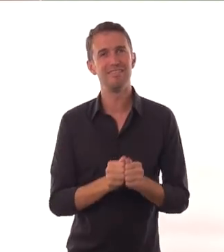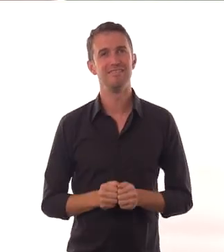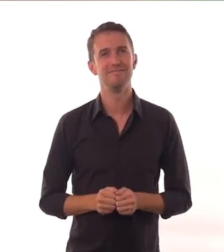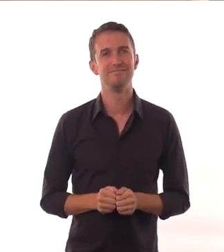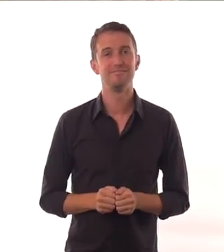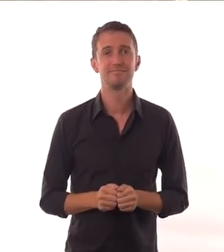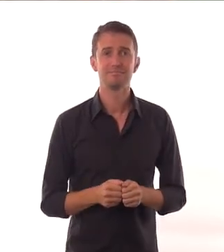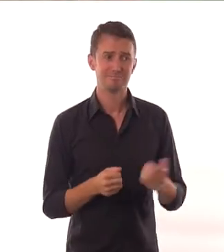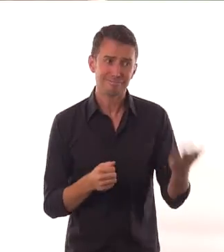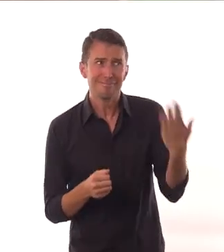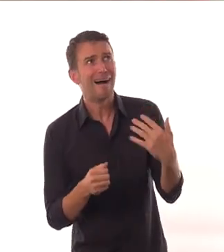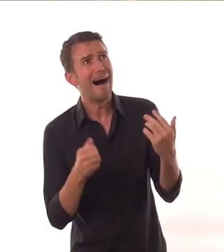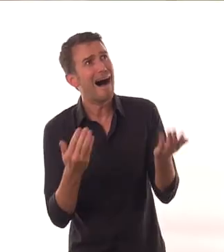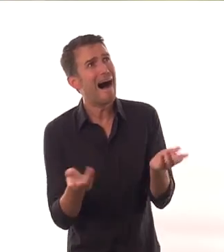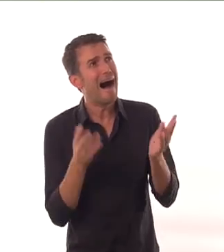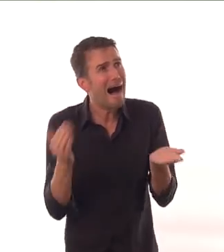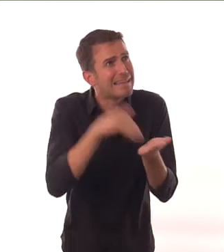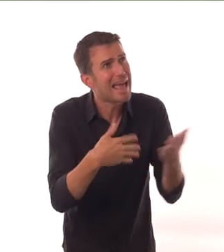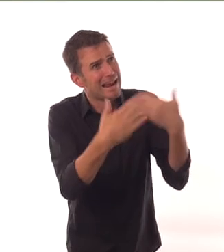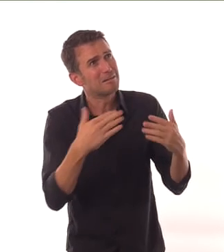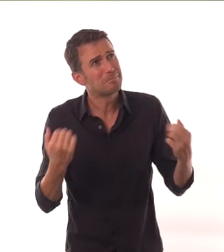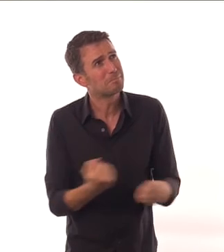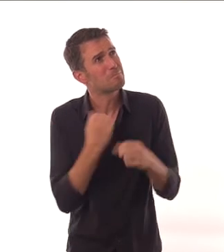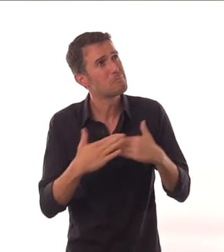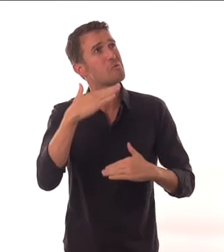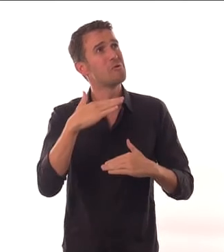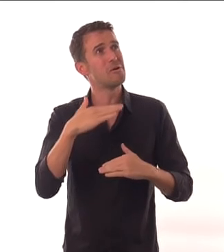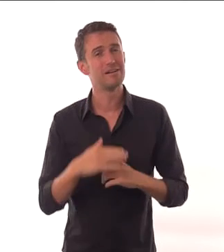They don't care it. Again!